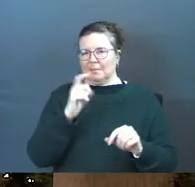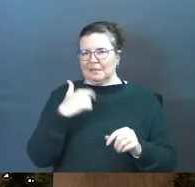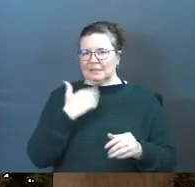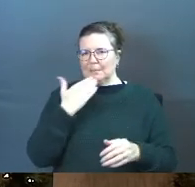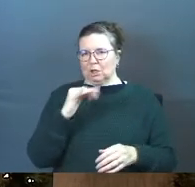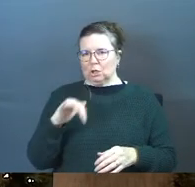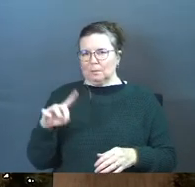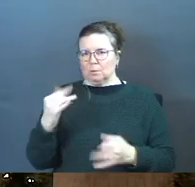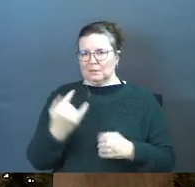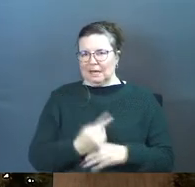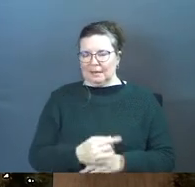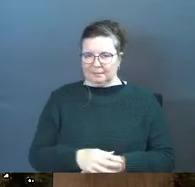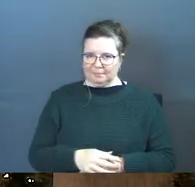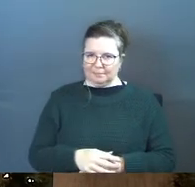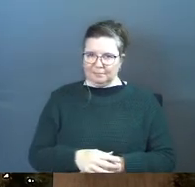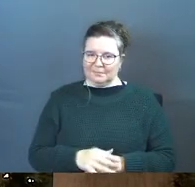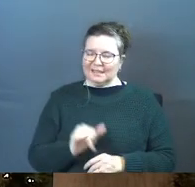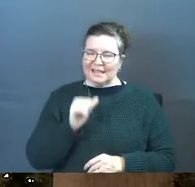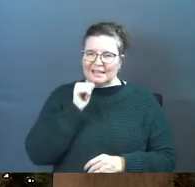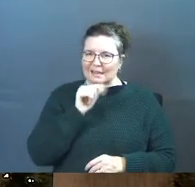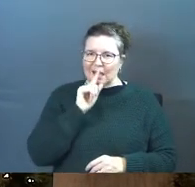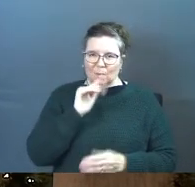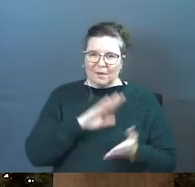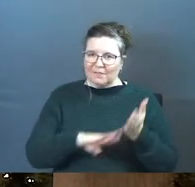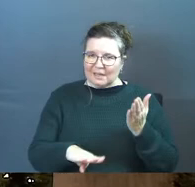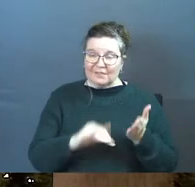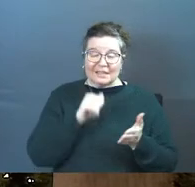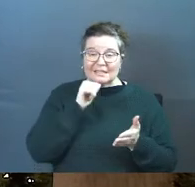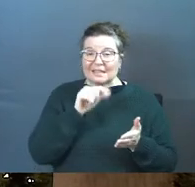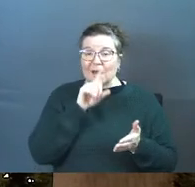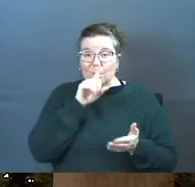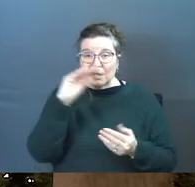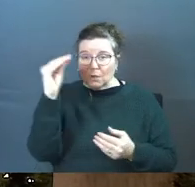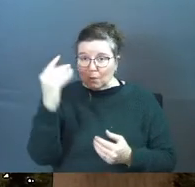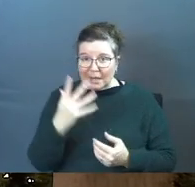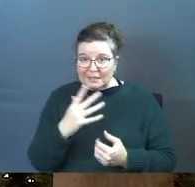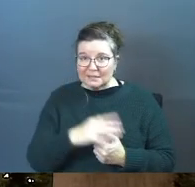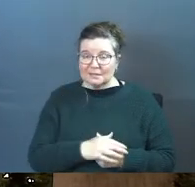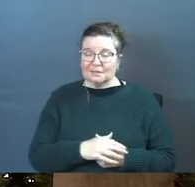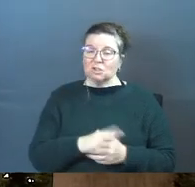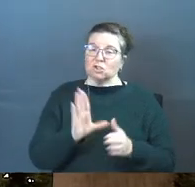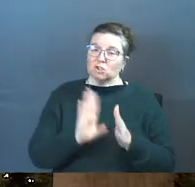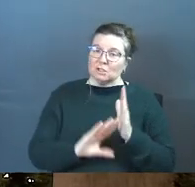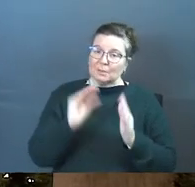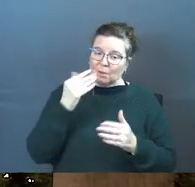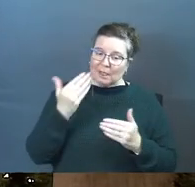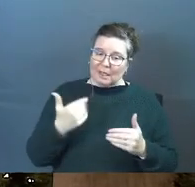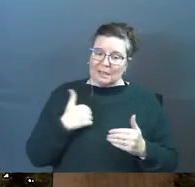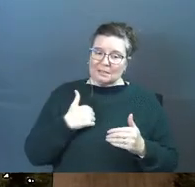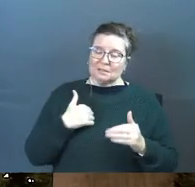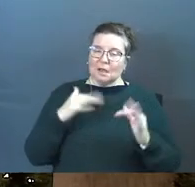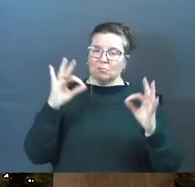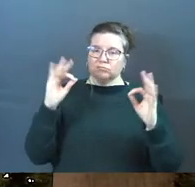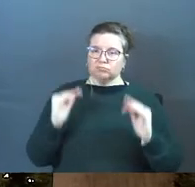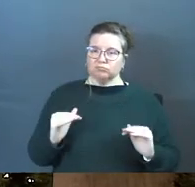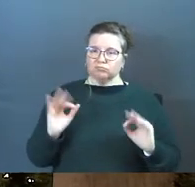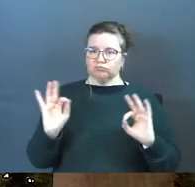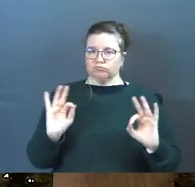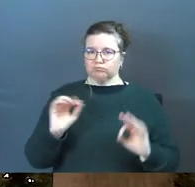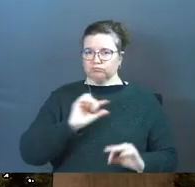because I'm in a good mood today. That's not real forgiveness and it's not real grace. Cheap grace lets us downplay our guilt.